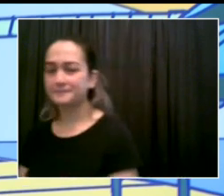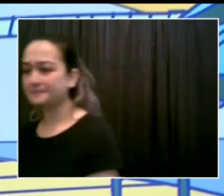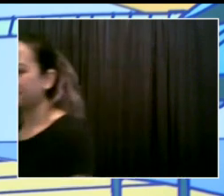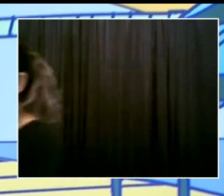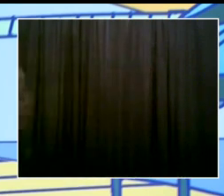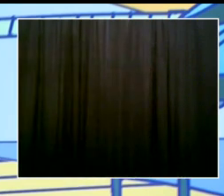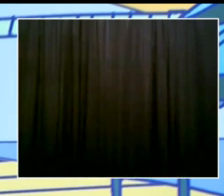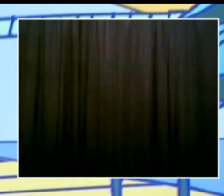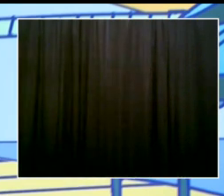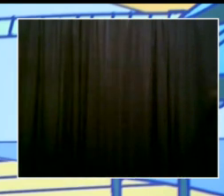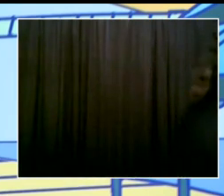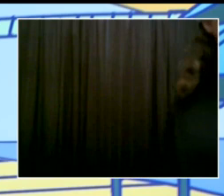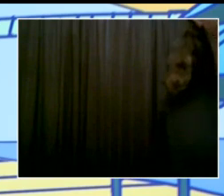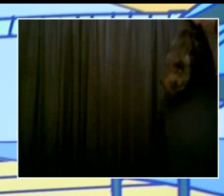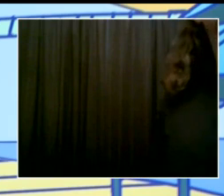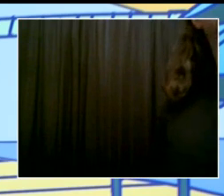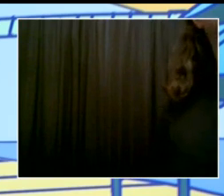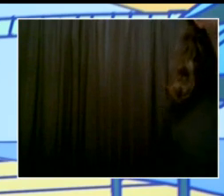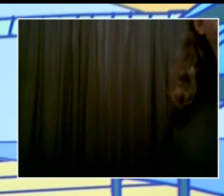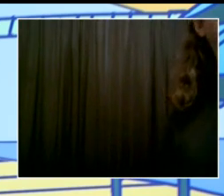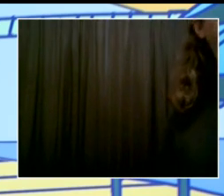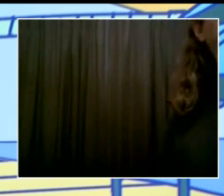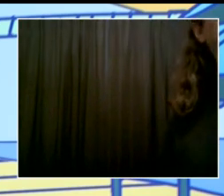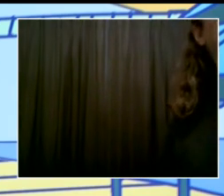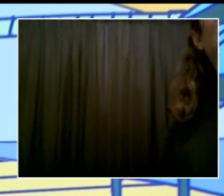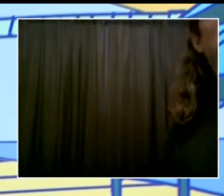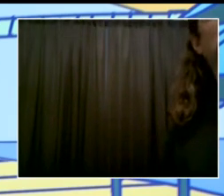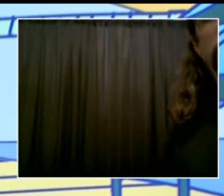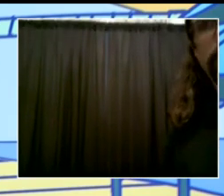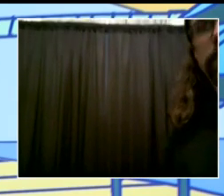Good morning, Mr. Mayor. Hey, Elizabeth. How you been?